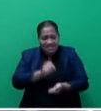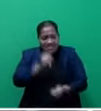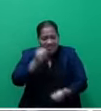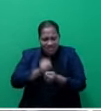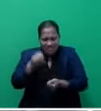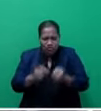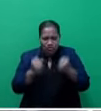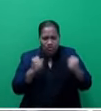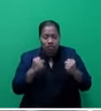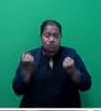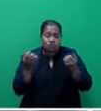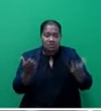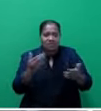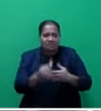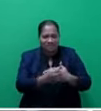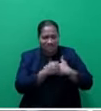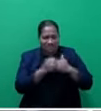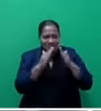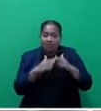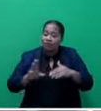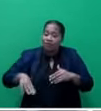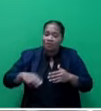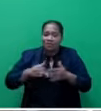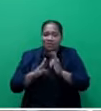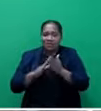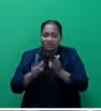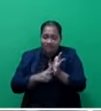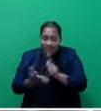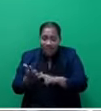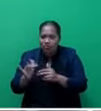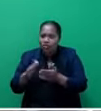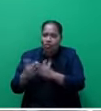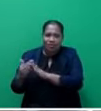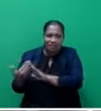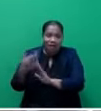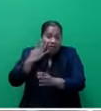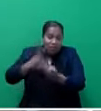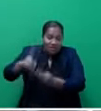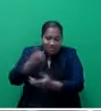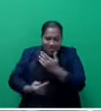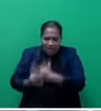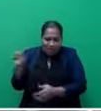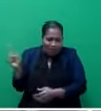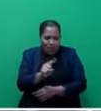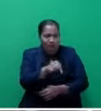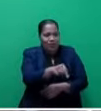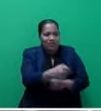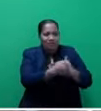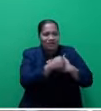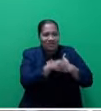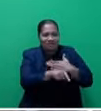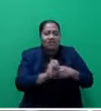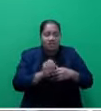houses for members of the village or community when natural disasters do happen. On that note, Mr Speaker, sir,